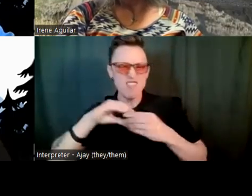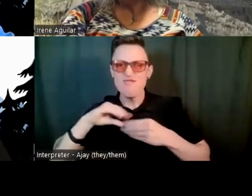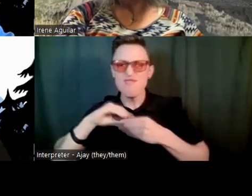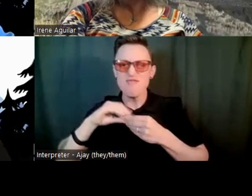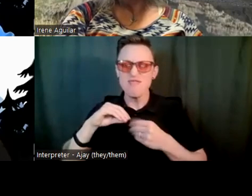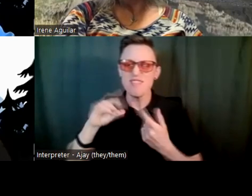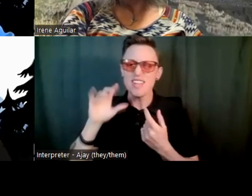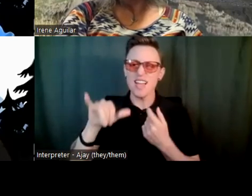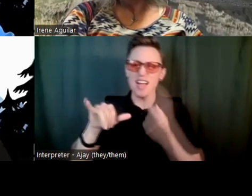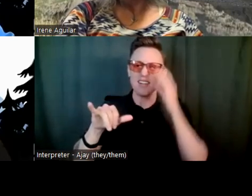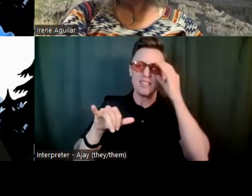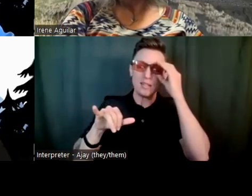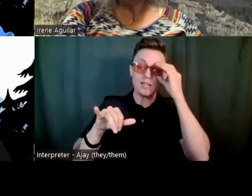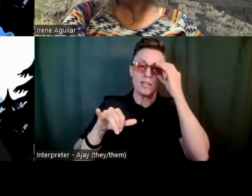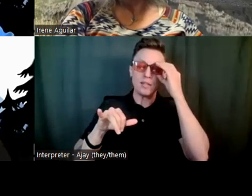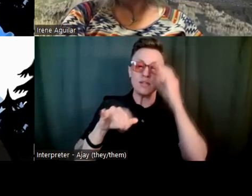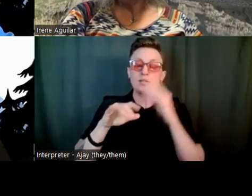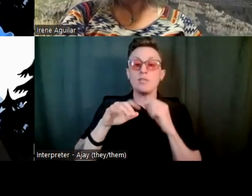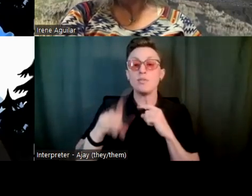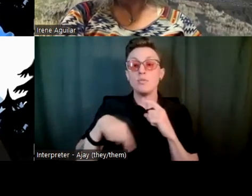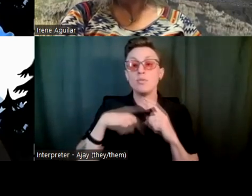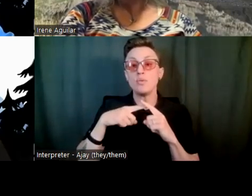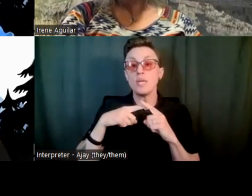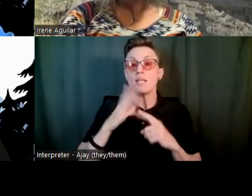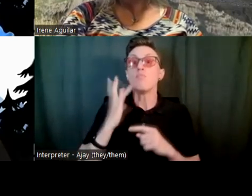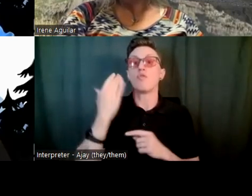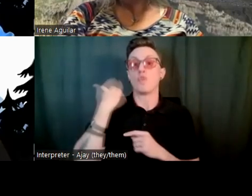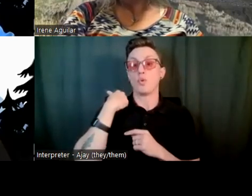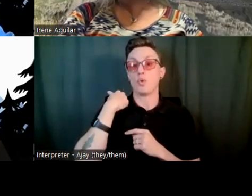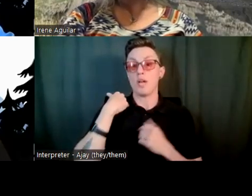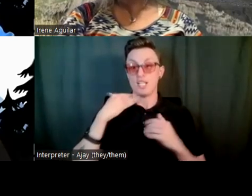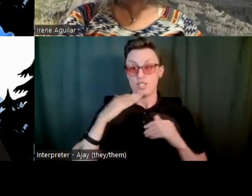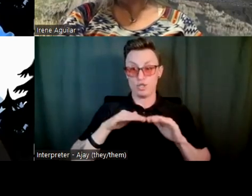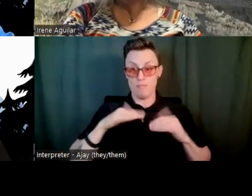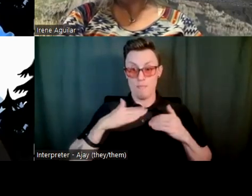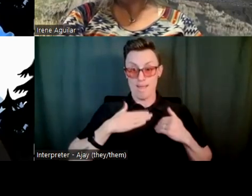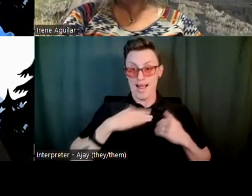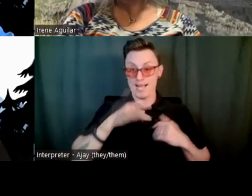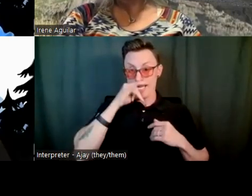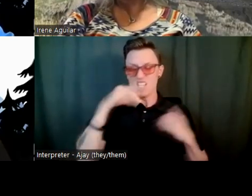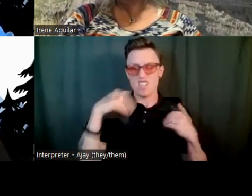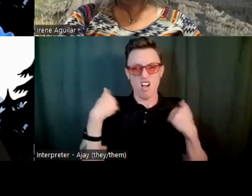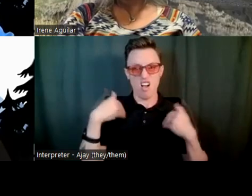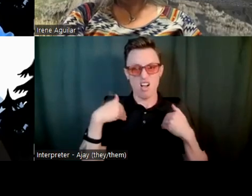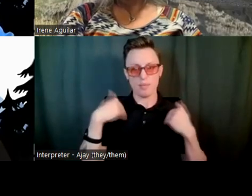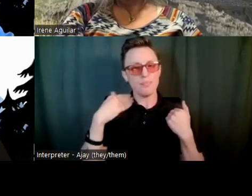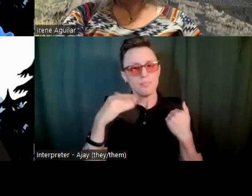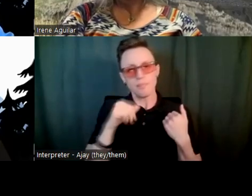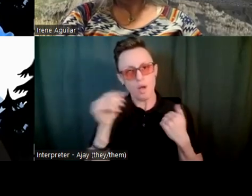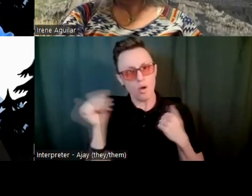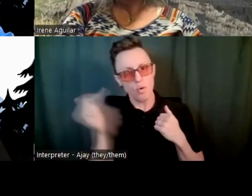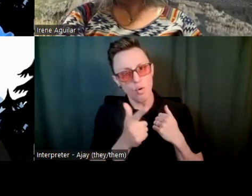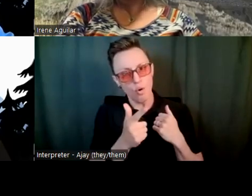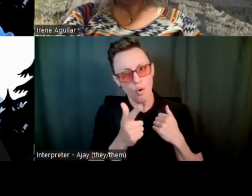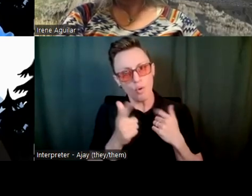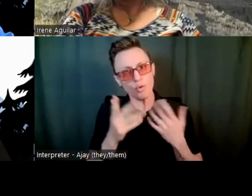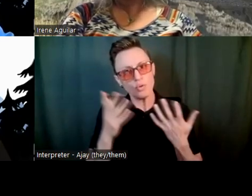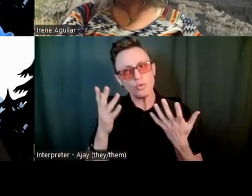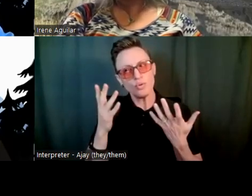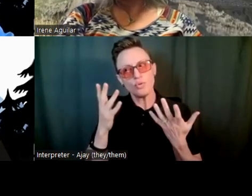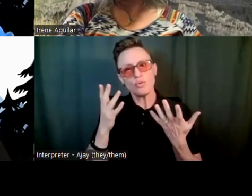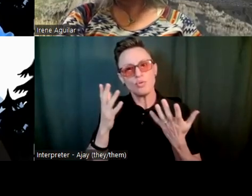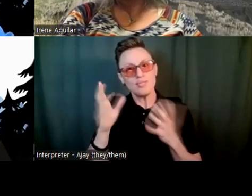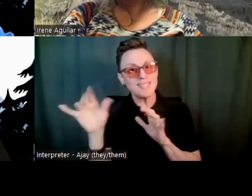we, when my children were young, um, and not everyone I know has this family support or the